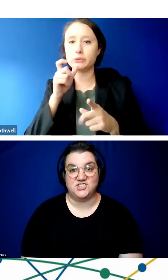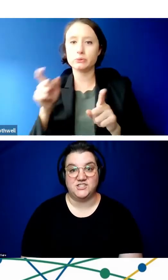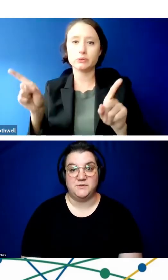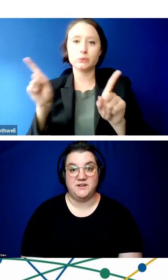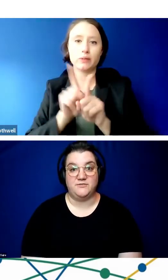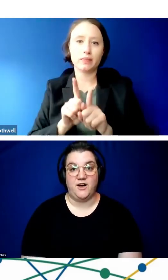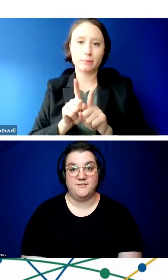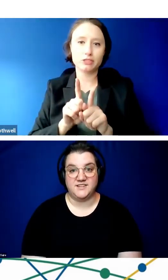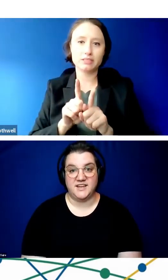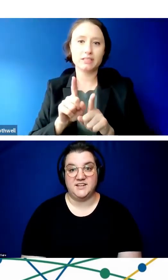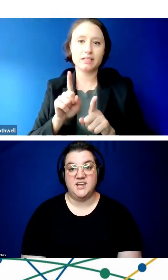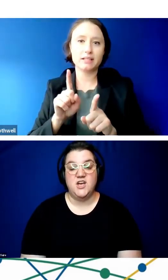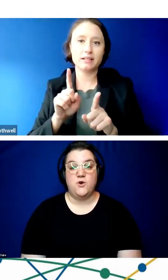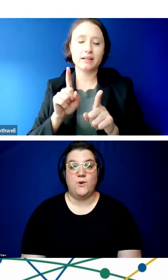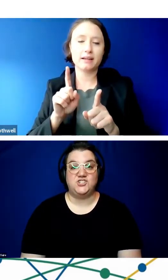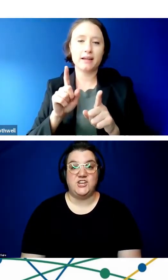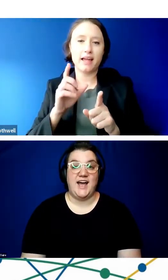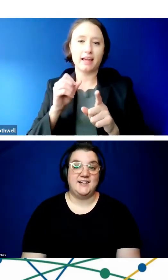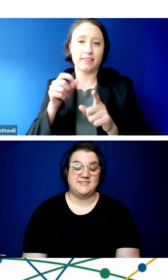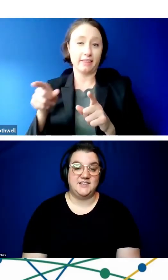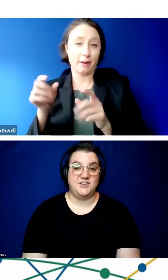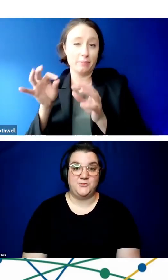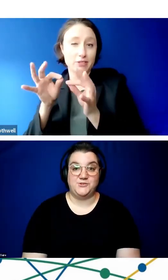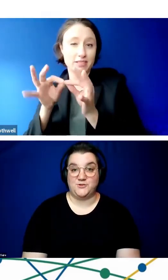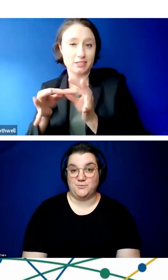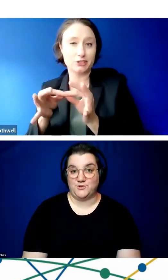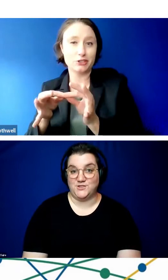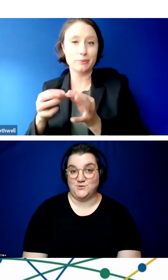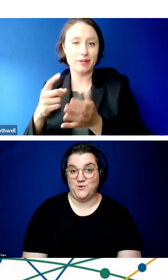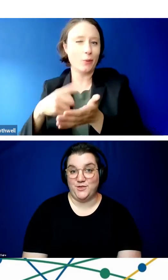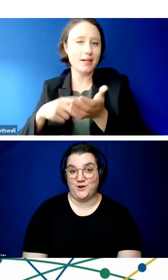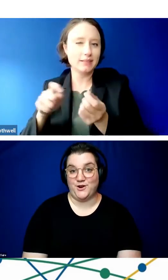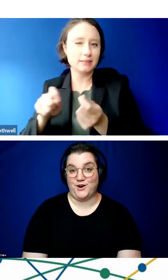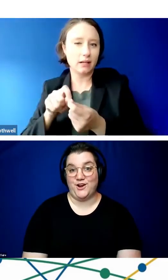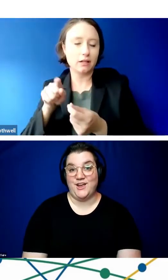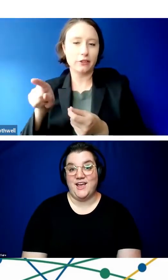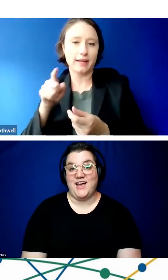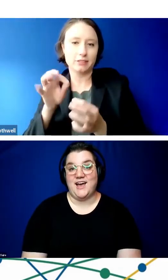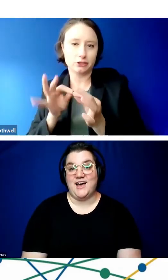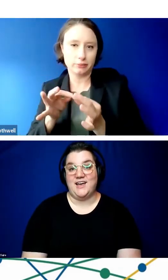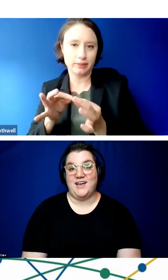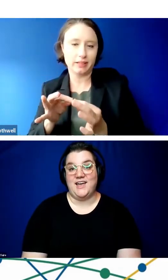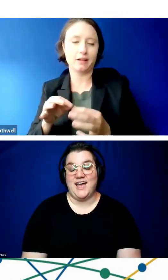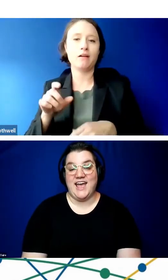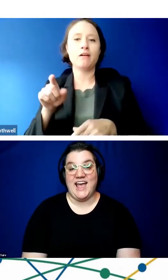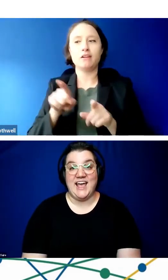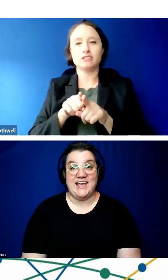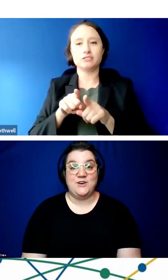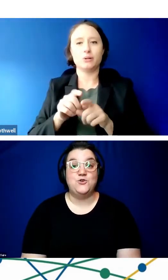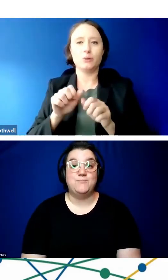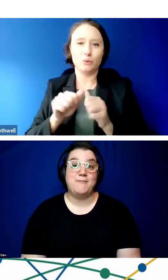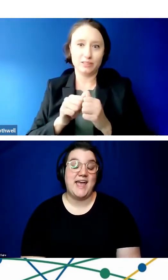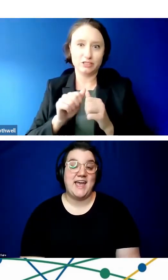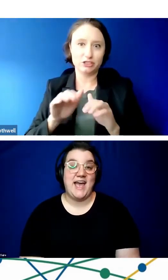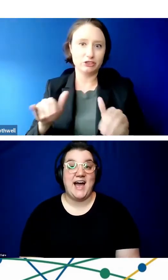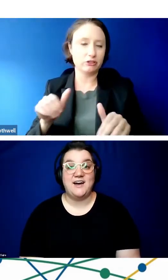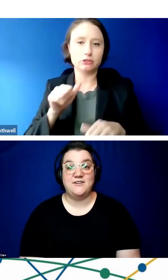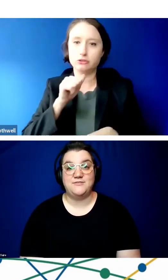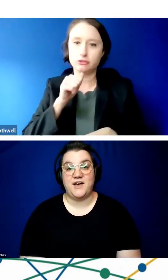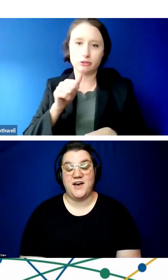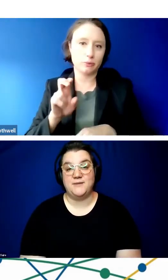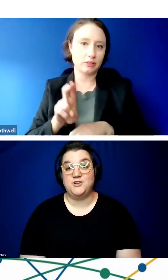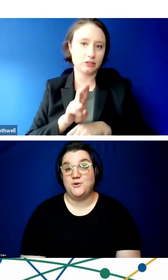battles that she's been involved in, when she has, you know, certain persons with her, who may